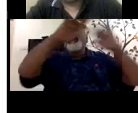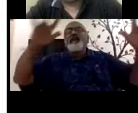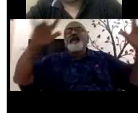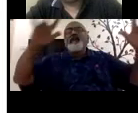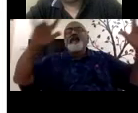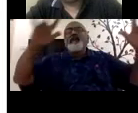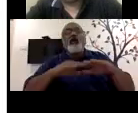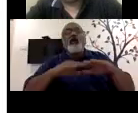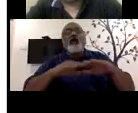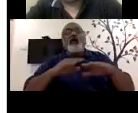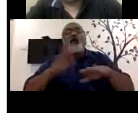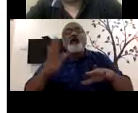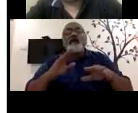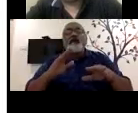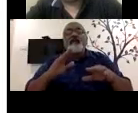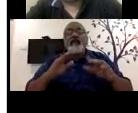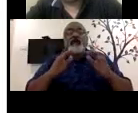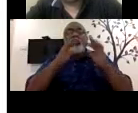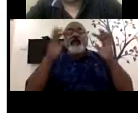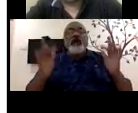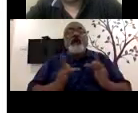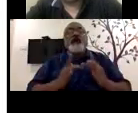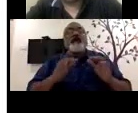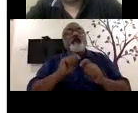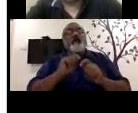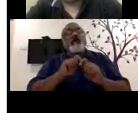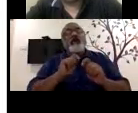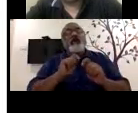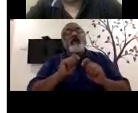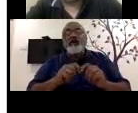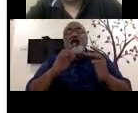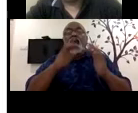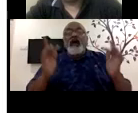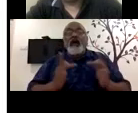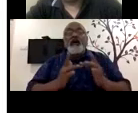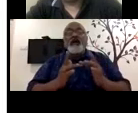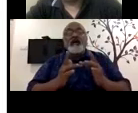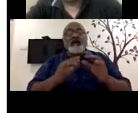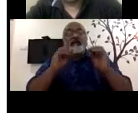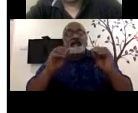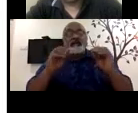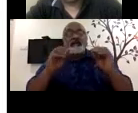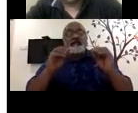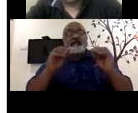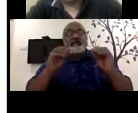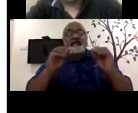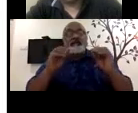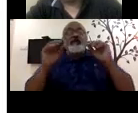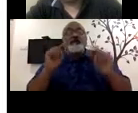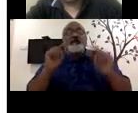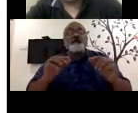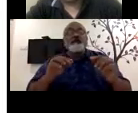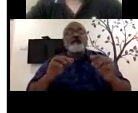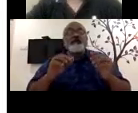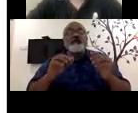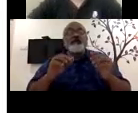an, in an environment where they don't have to travel maybe, or maybe a smartphone is provided to them and they can use that as a